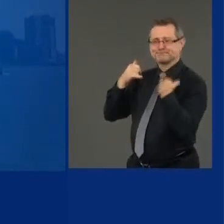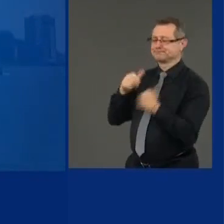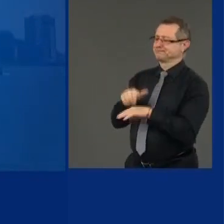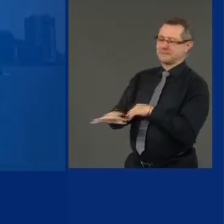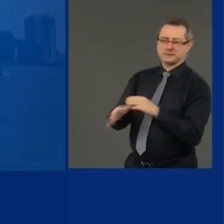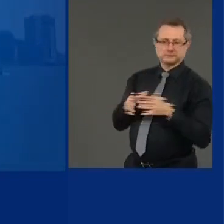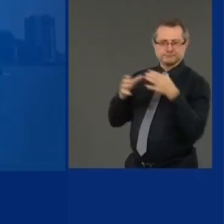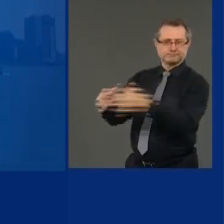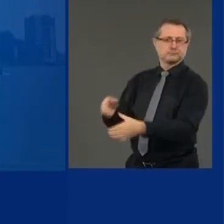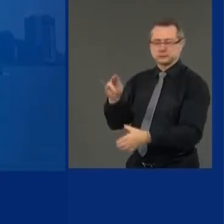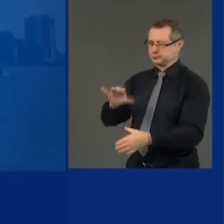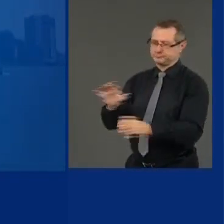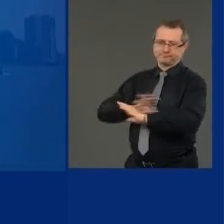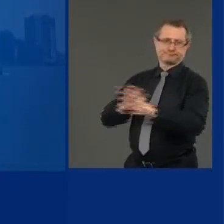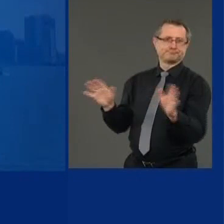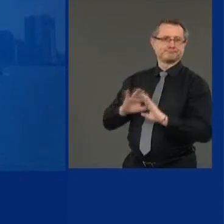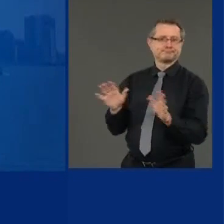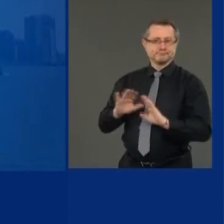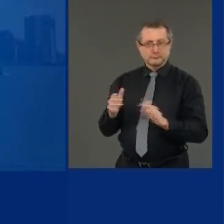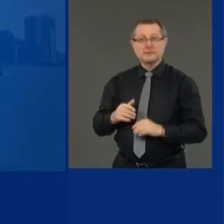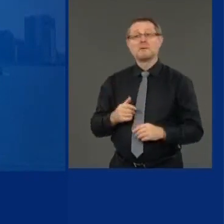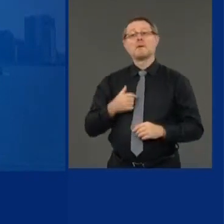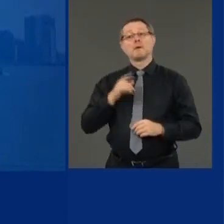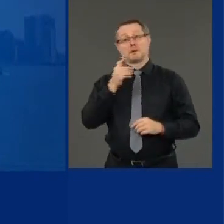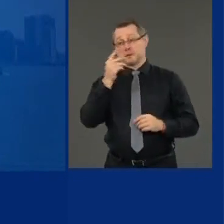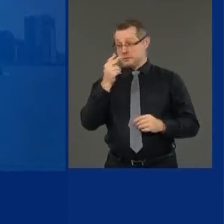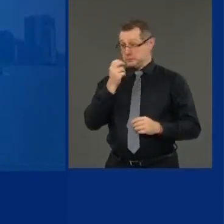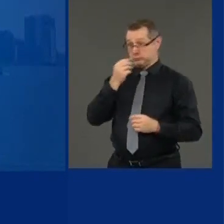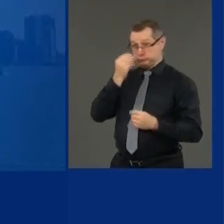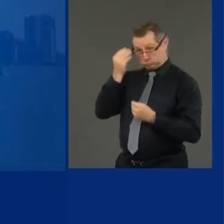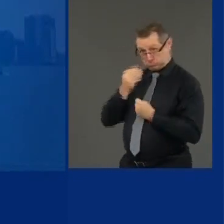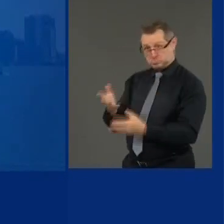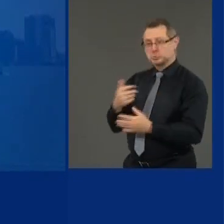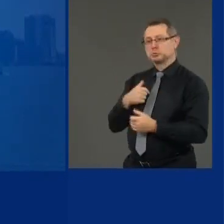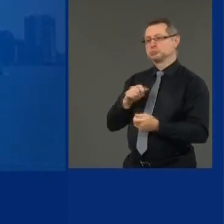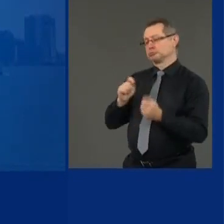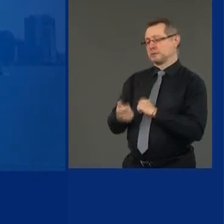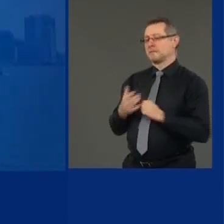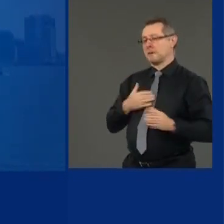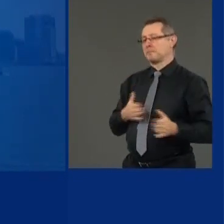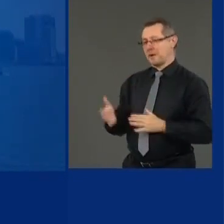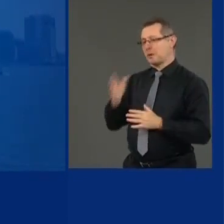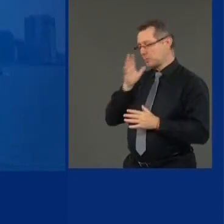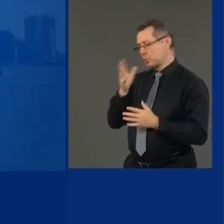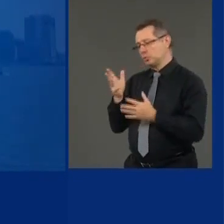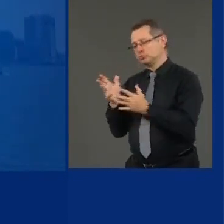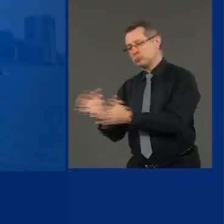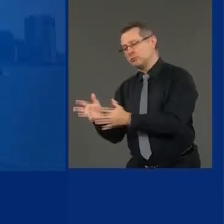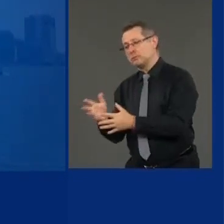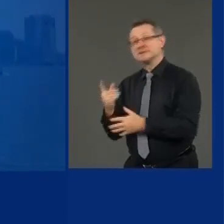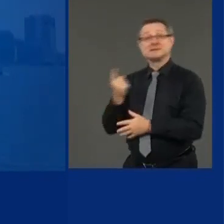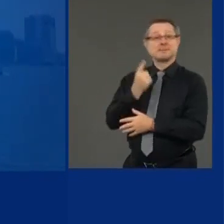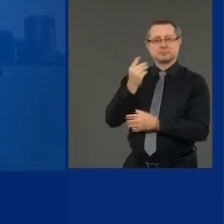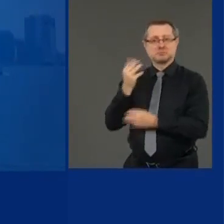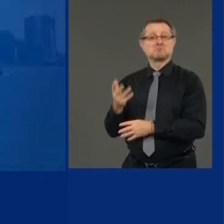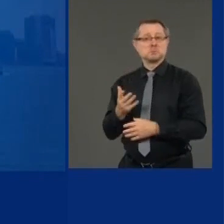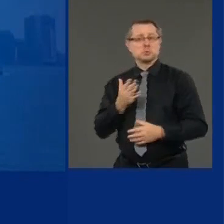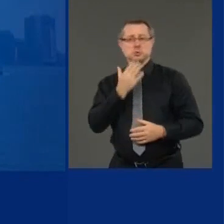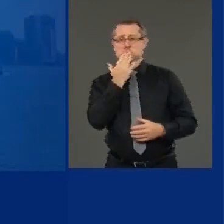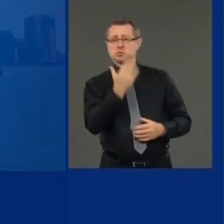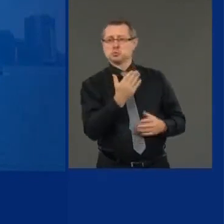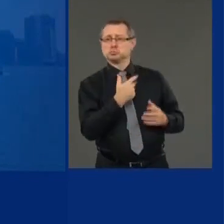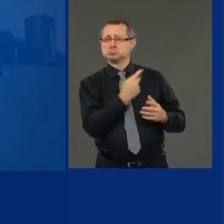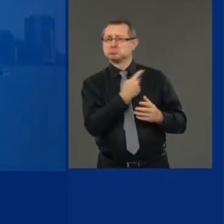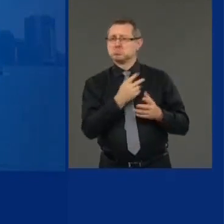that we would talk if anything changed. Uh, and, uh, it was a good conversation. And